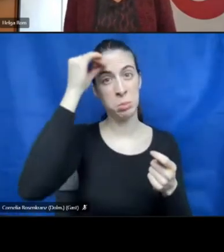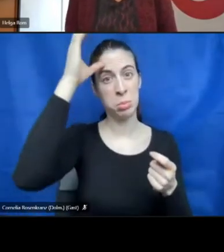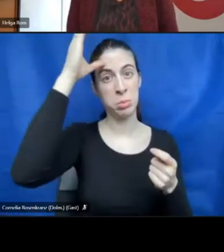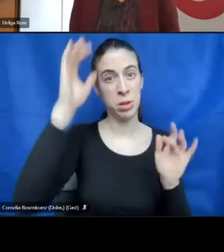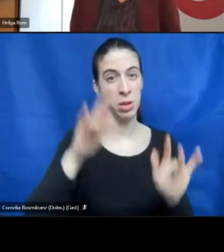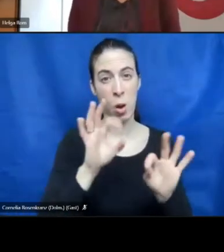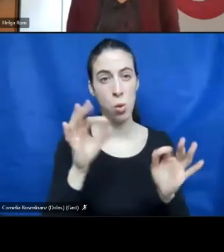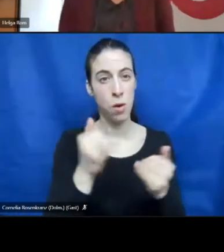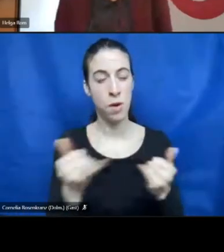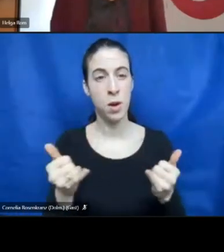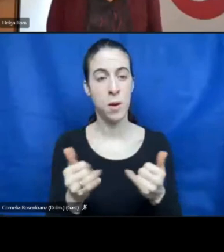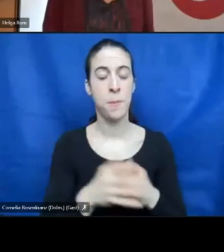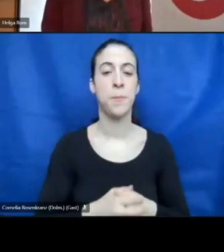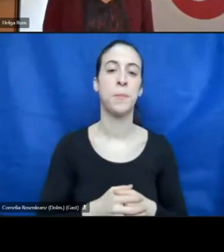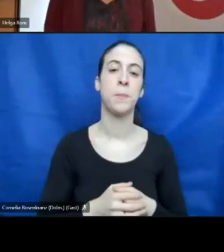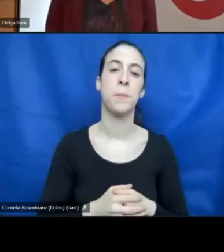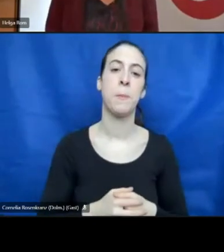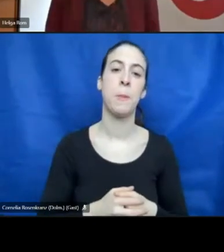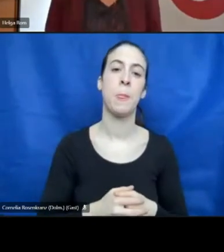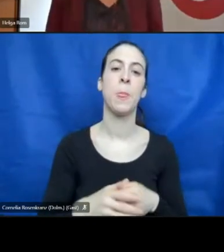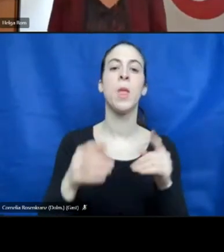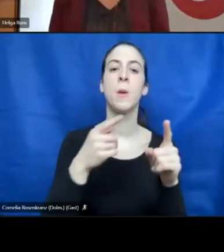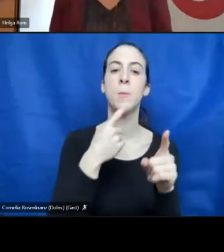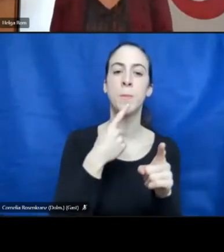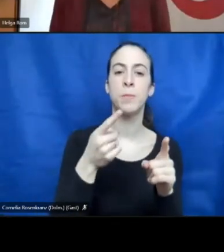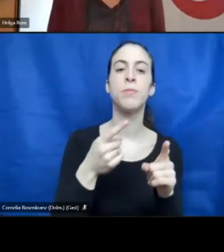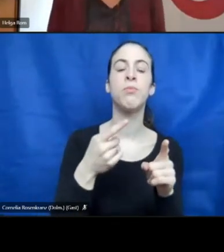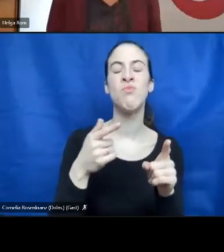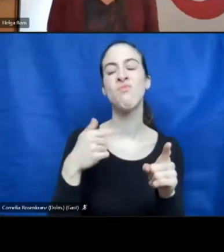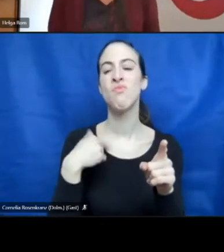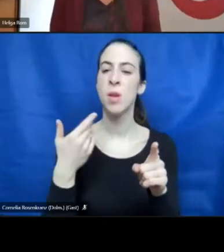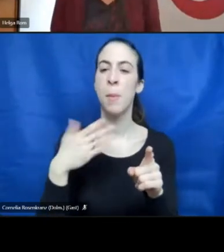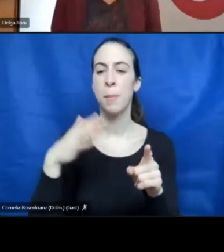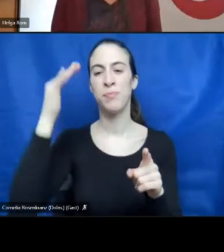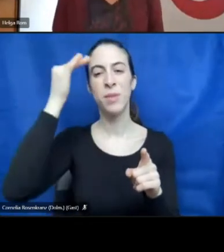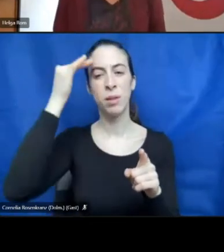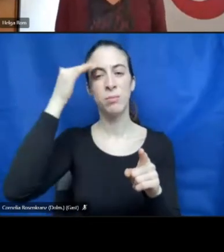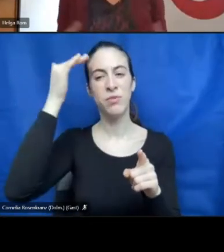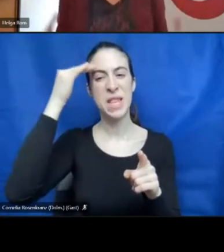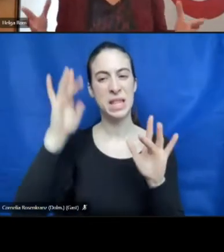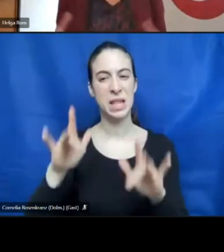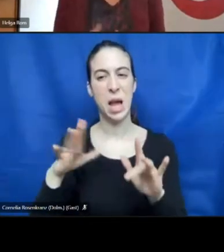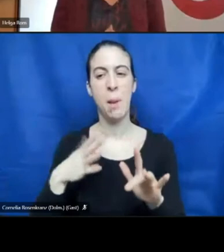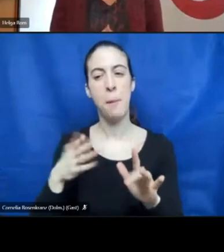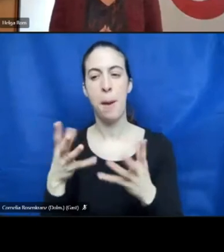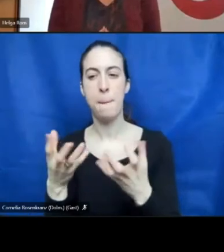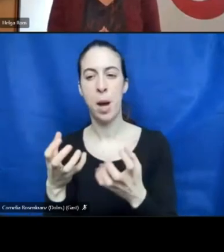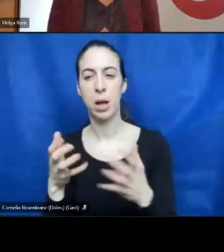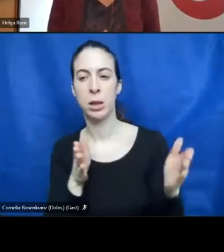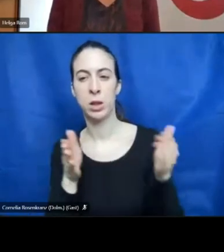I would say that this knowledge is more of a practical way. There is no theoretical